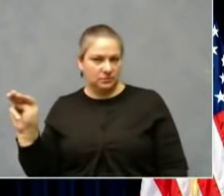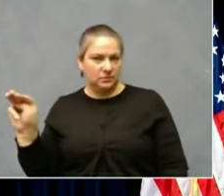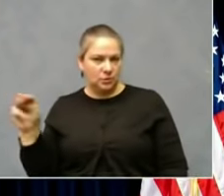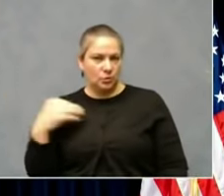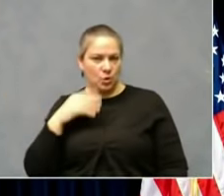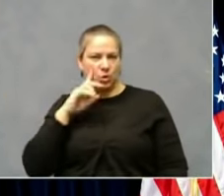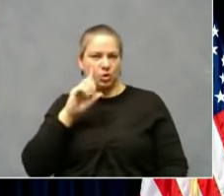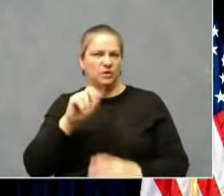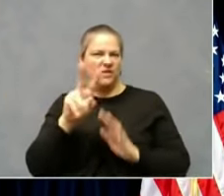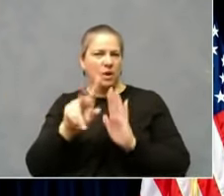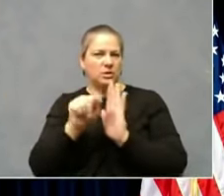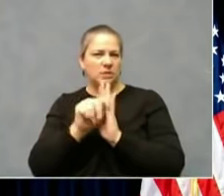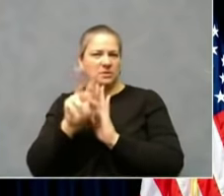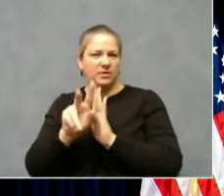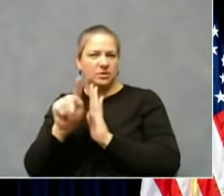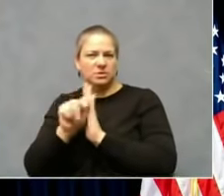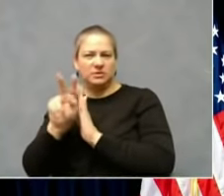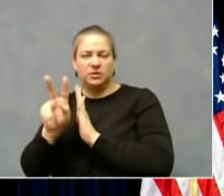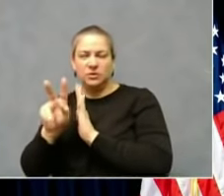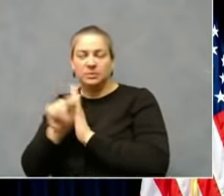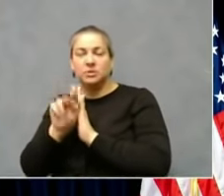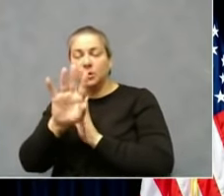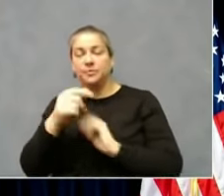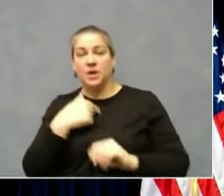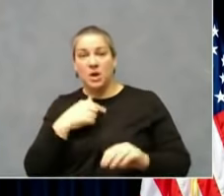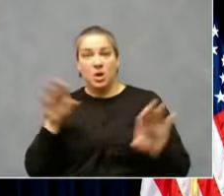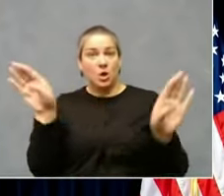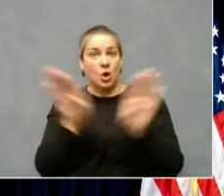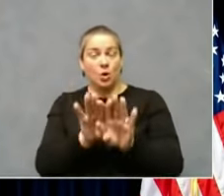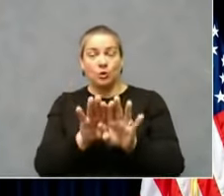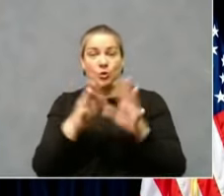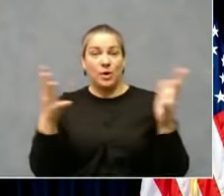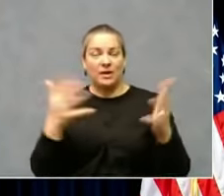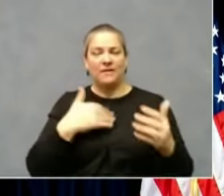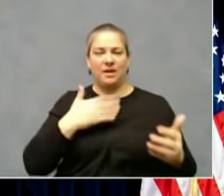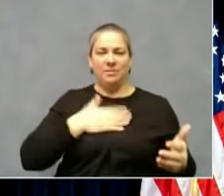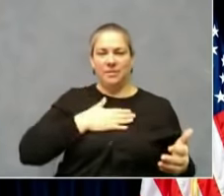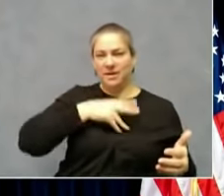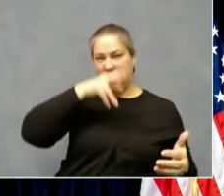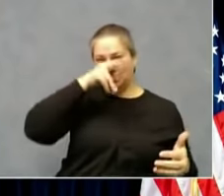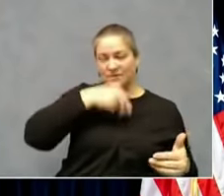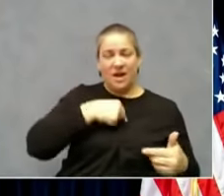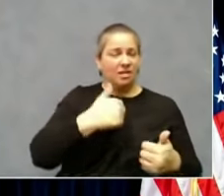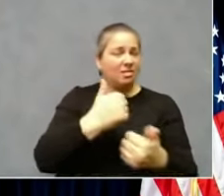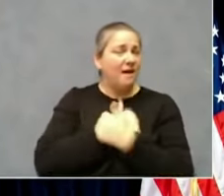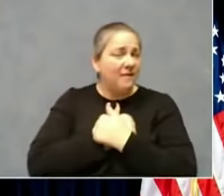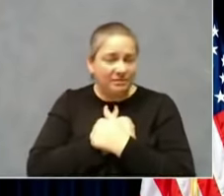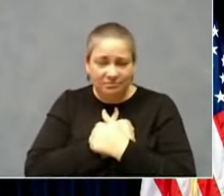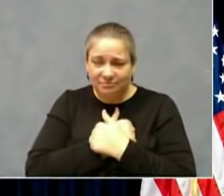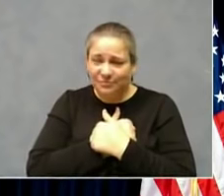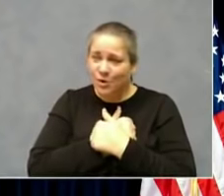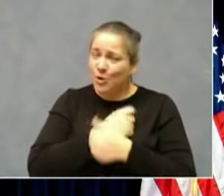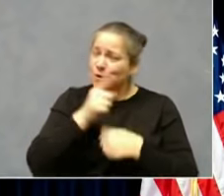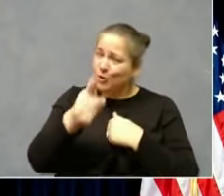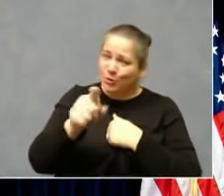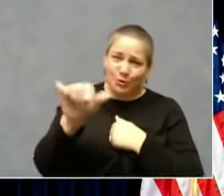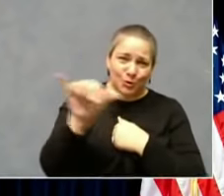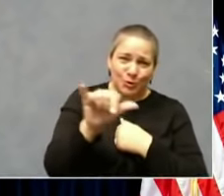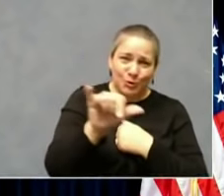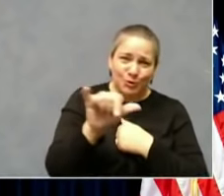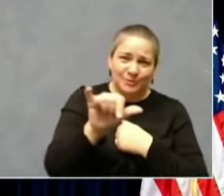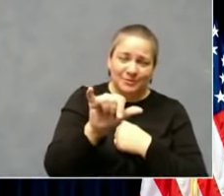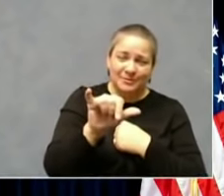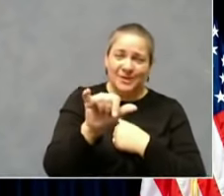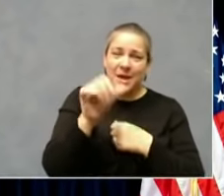close by saying, I love Thanksgiving. And I know you do too. Let's make sure that next year we don't look back